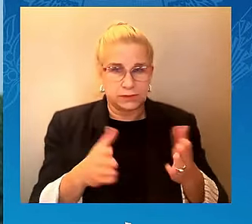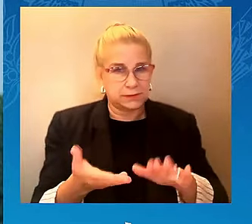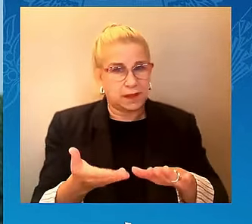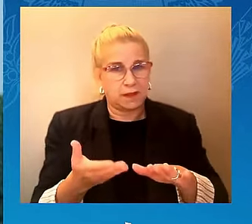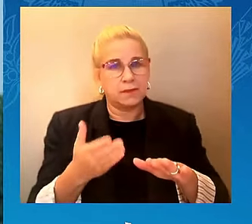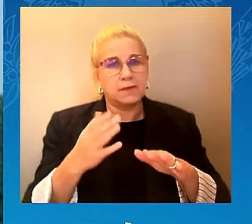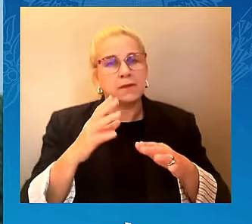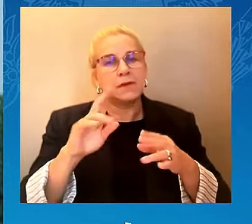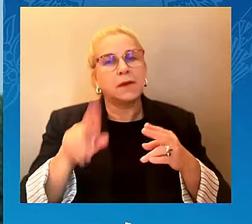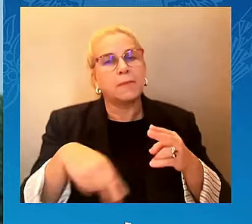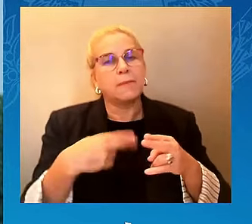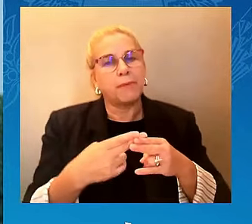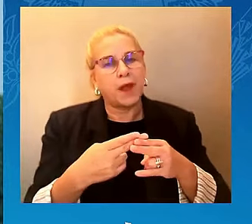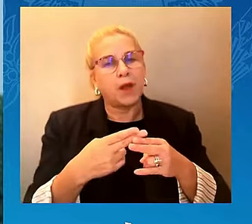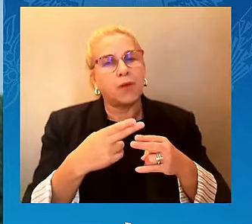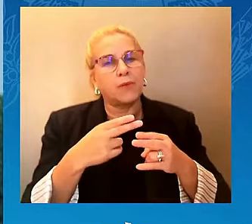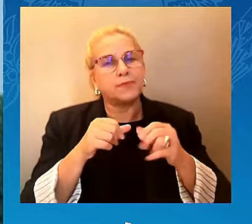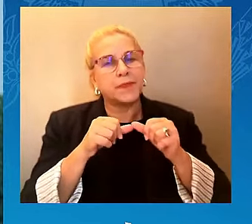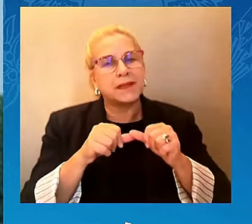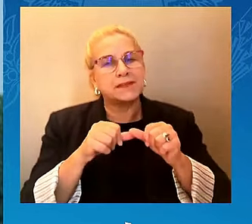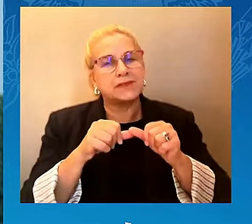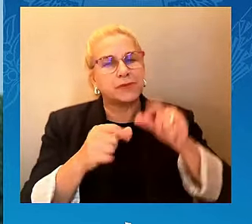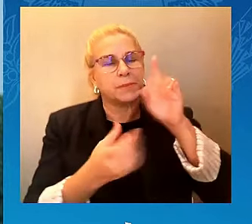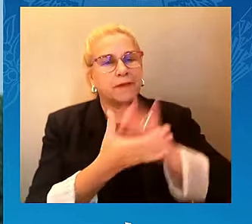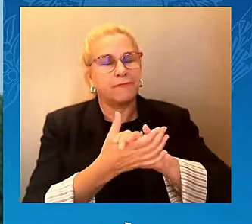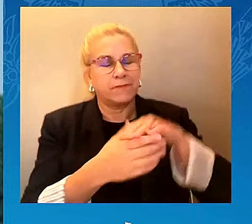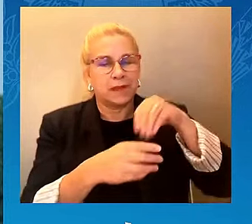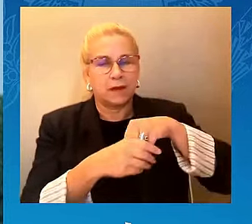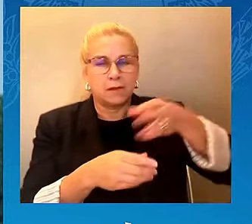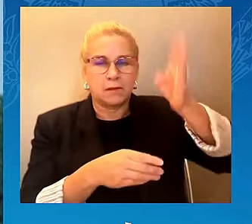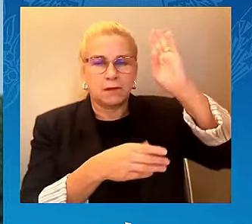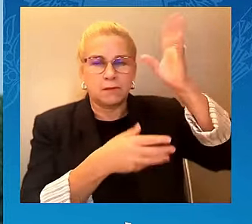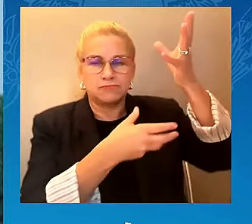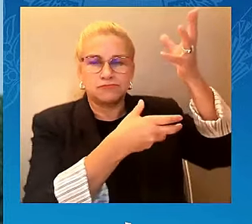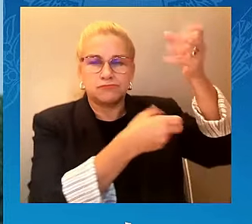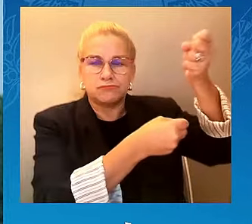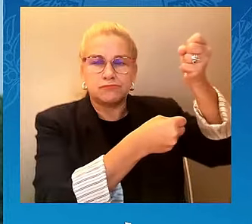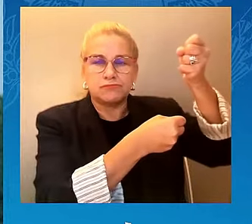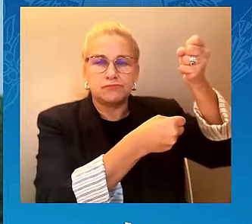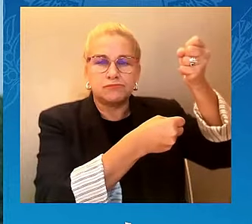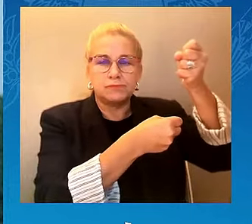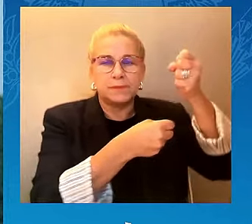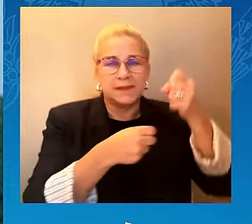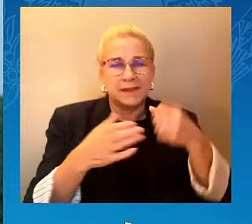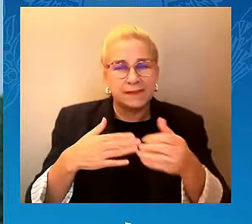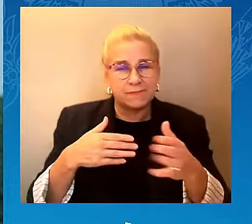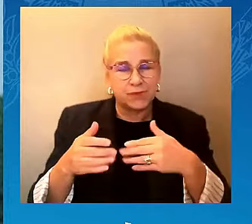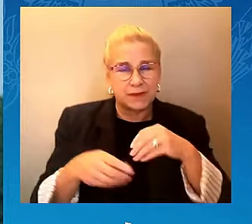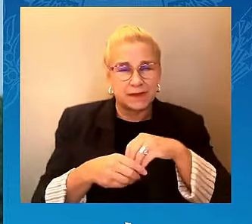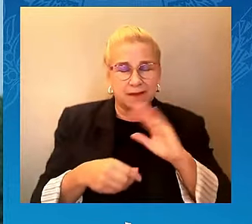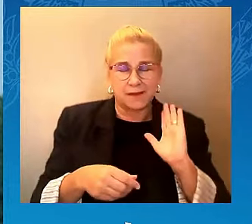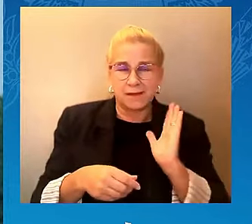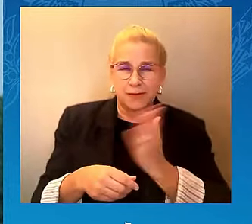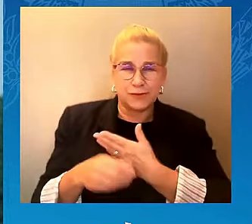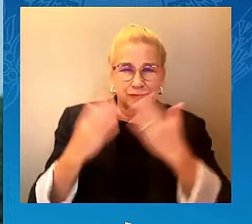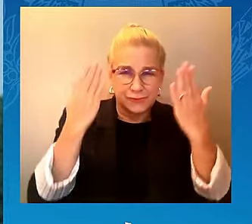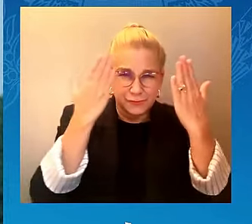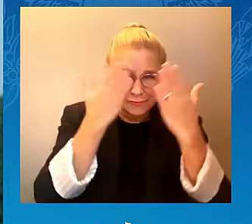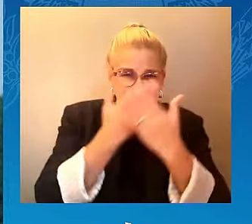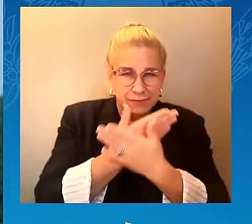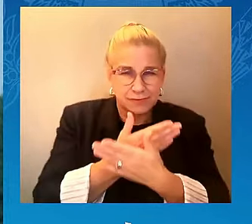as we reflect on the horrors of October 7, let us please be reminded